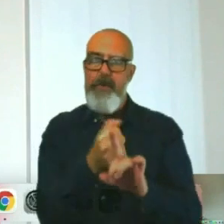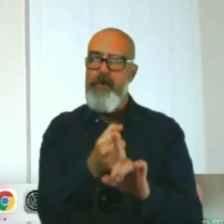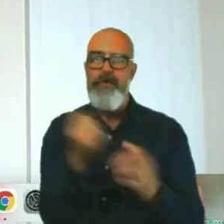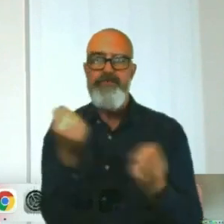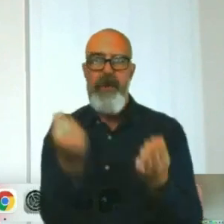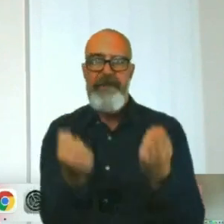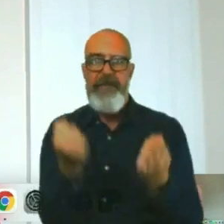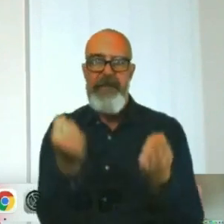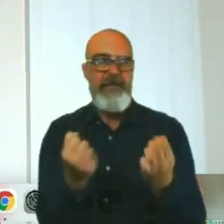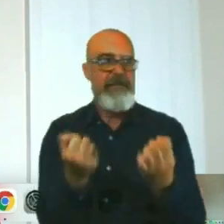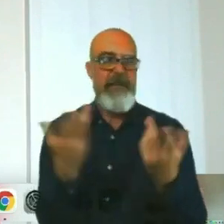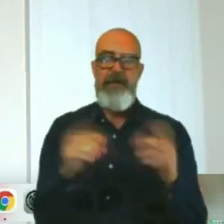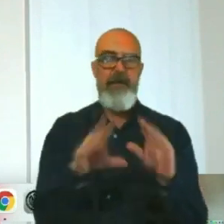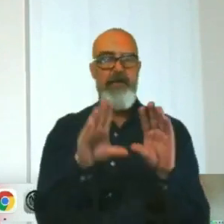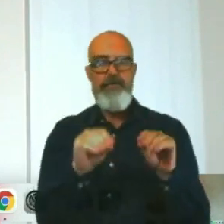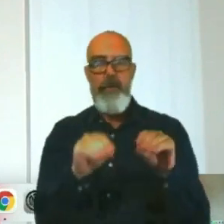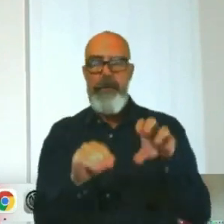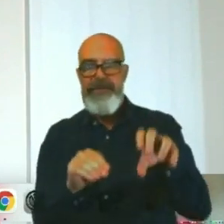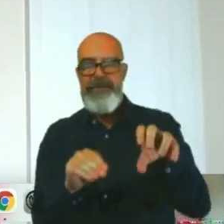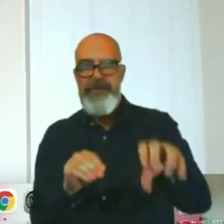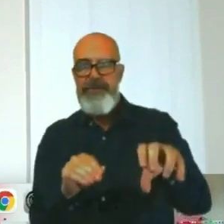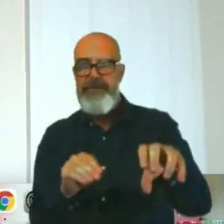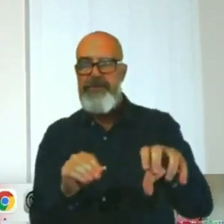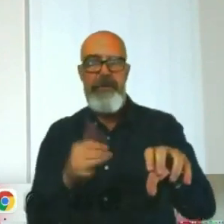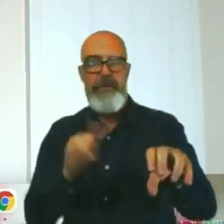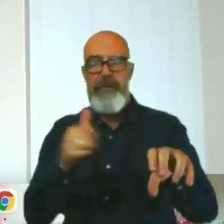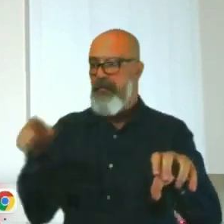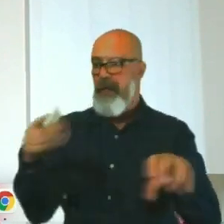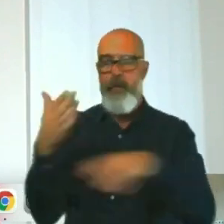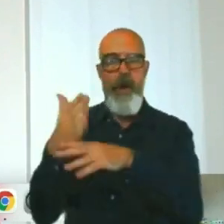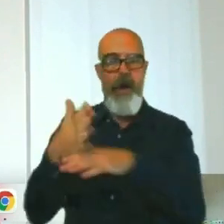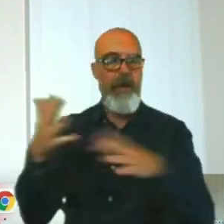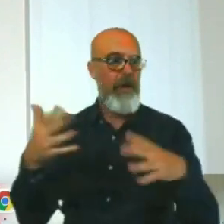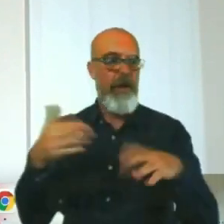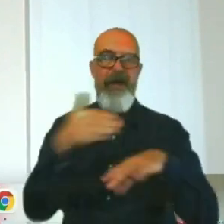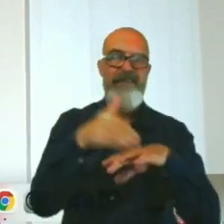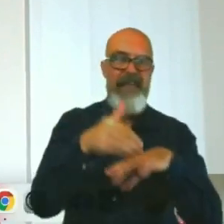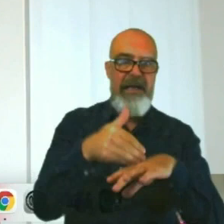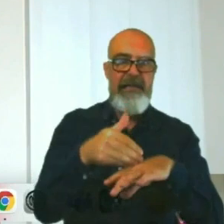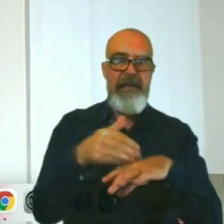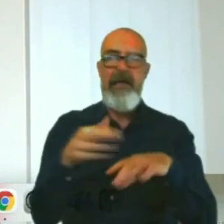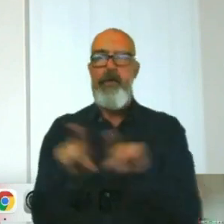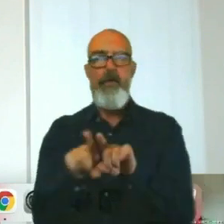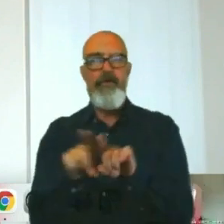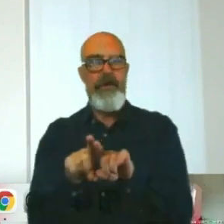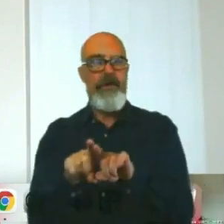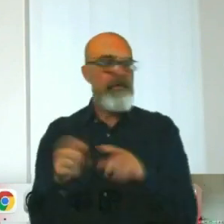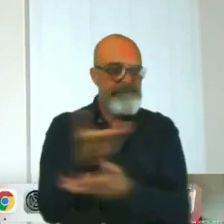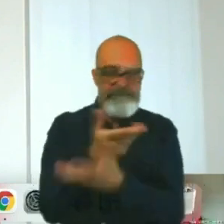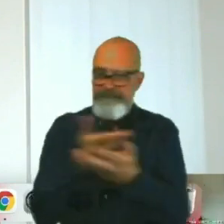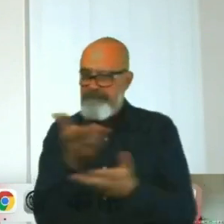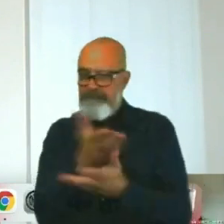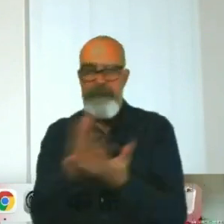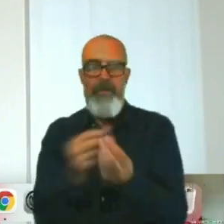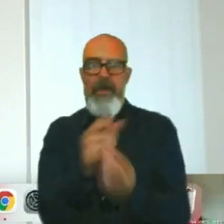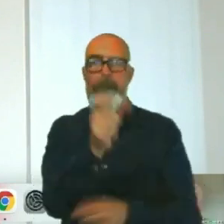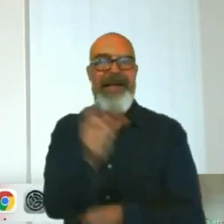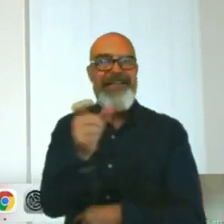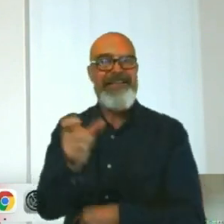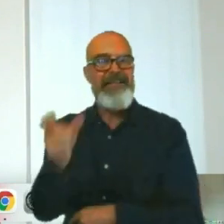could be related to that. And I try and minimise any impact to our passengers and make sure any work that is taking place doesn't